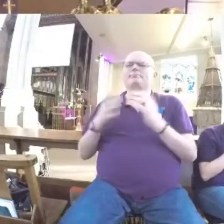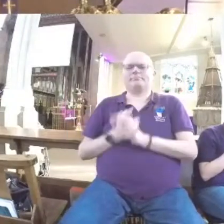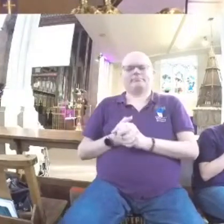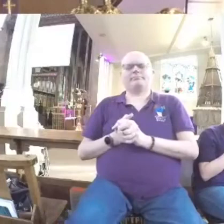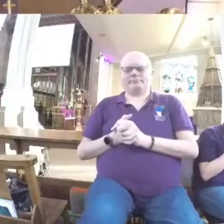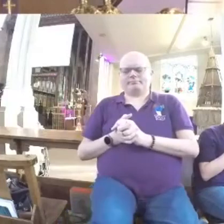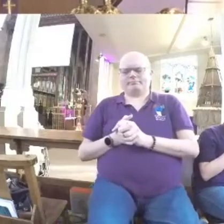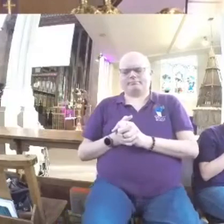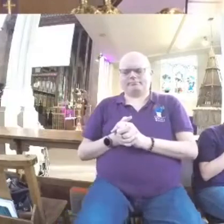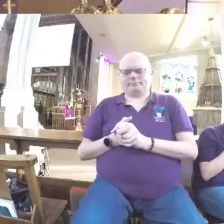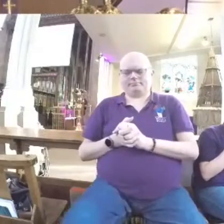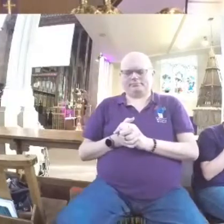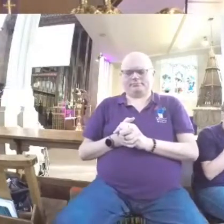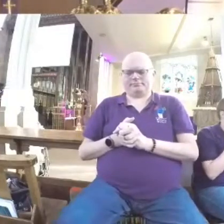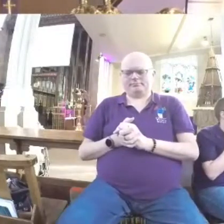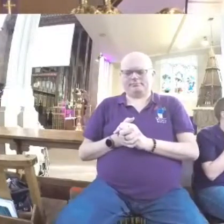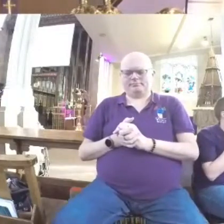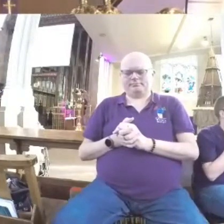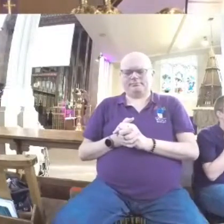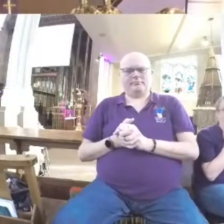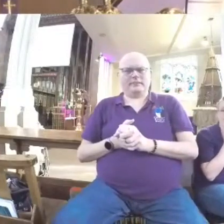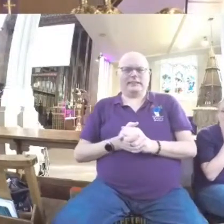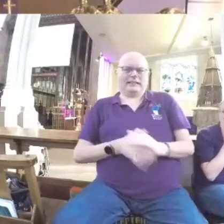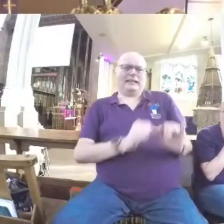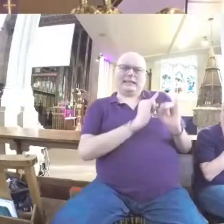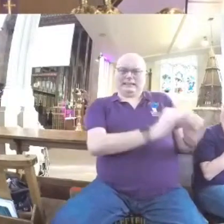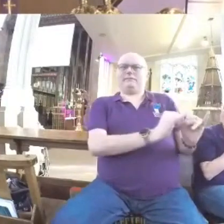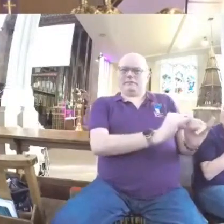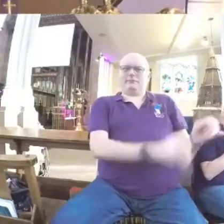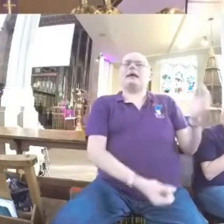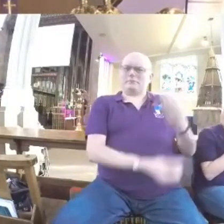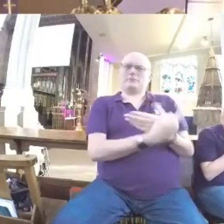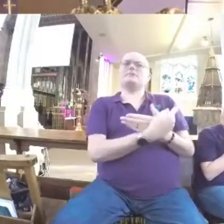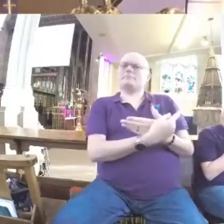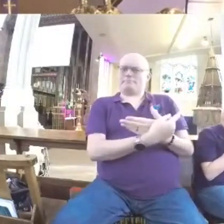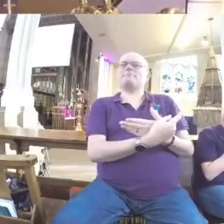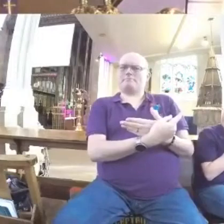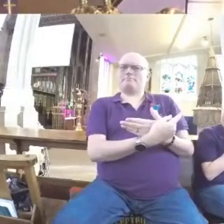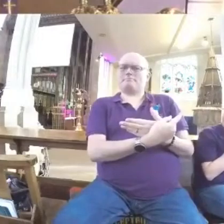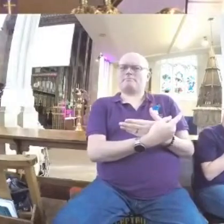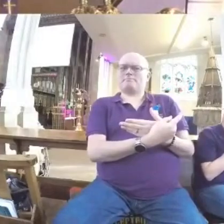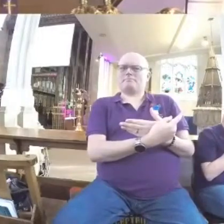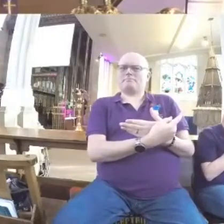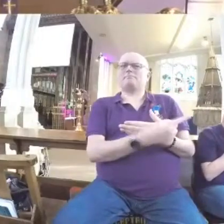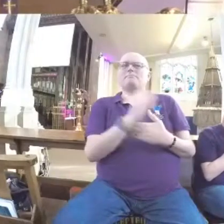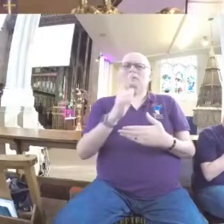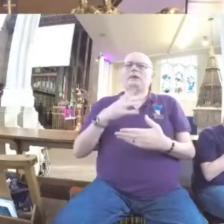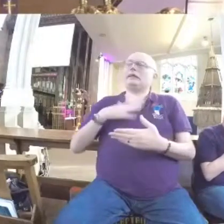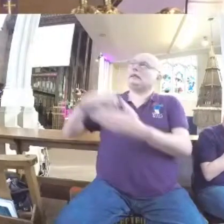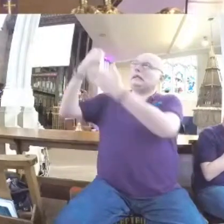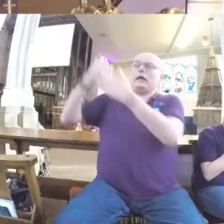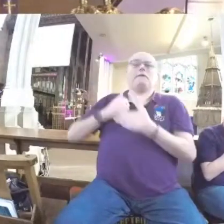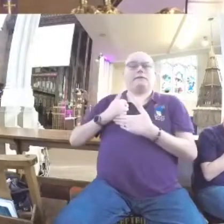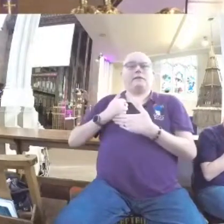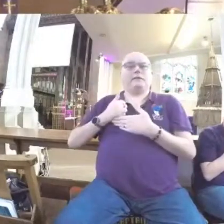And it's a reality that evil exists in the world in which we live. We need the help of God. We need God to help us.